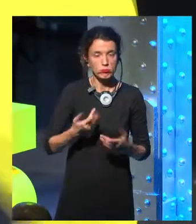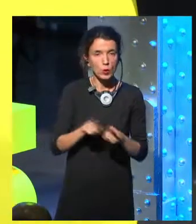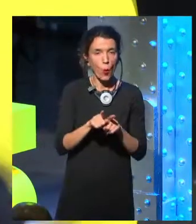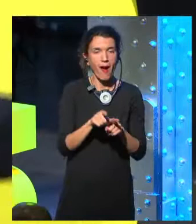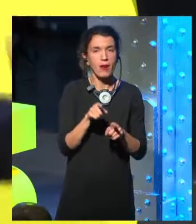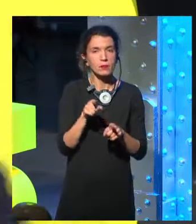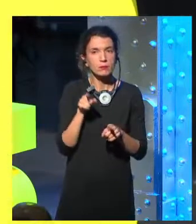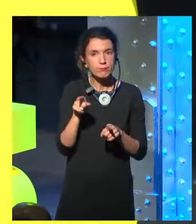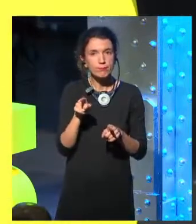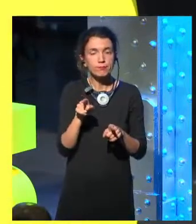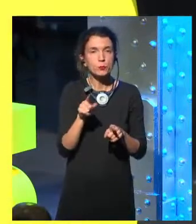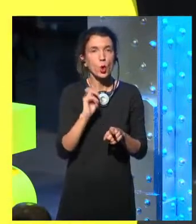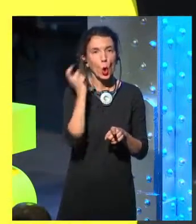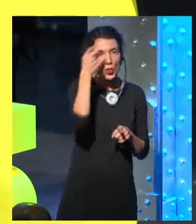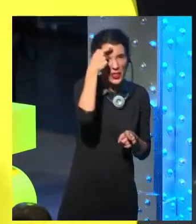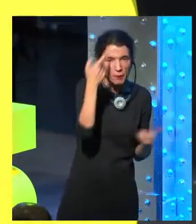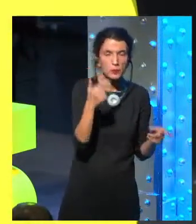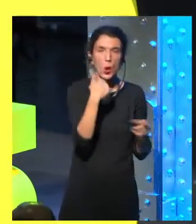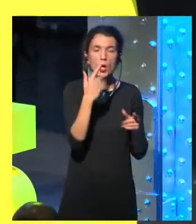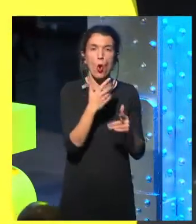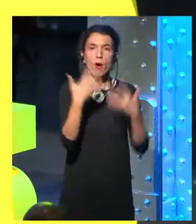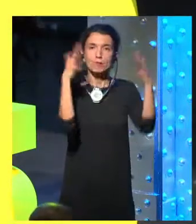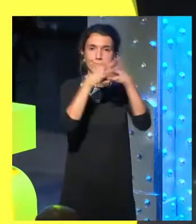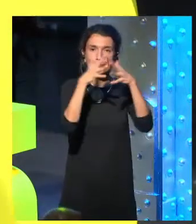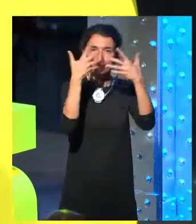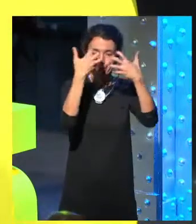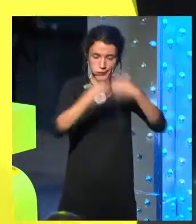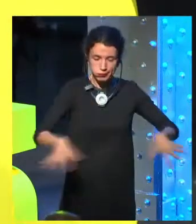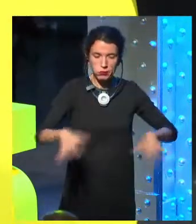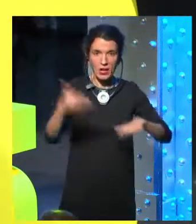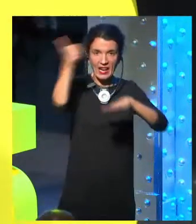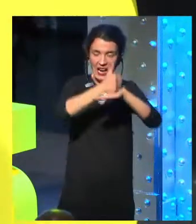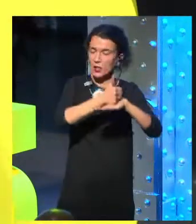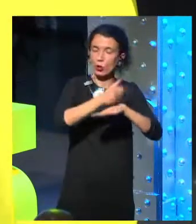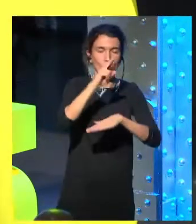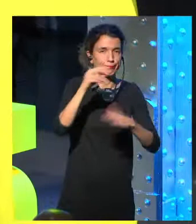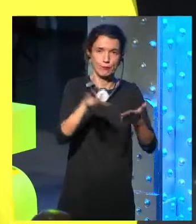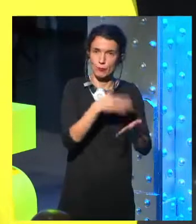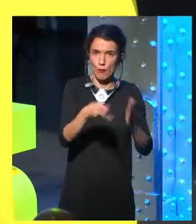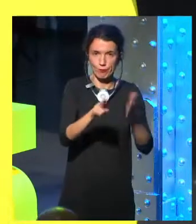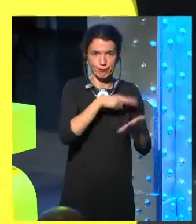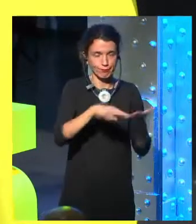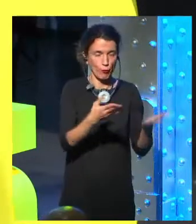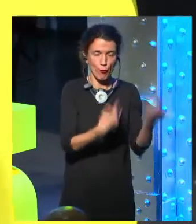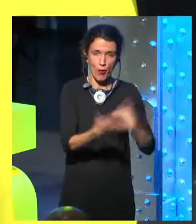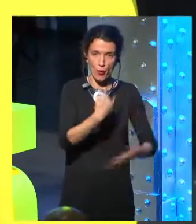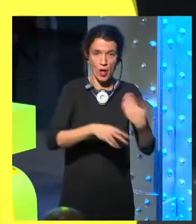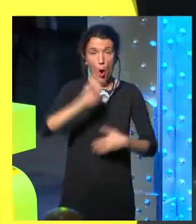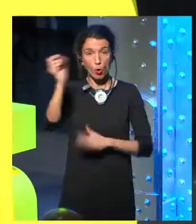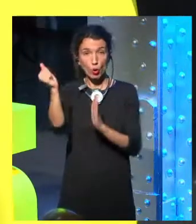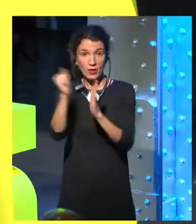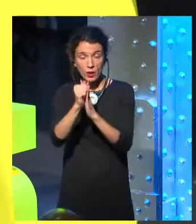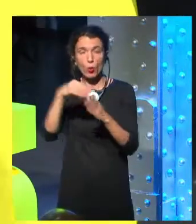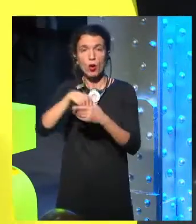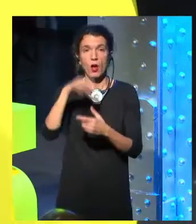and deleting the purely hierarchical concepts that I recommend. And there's